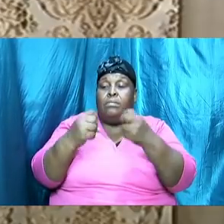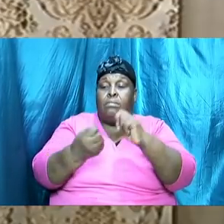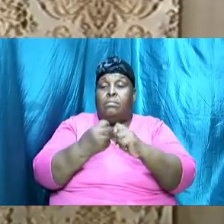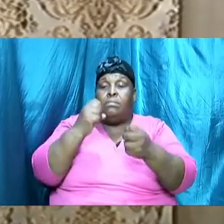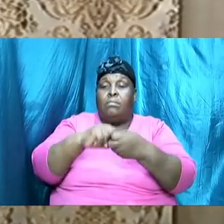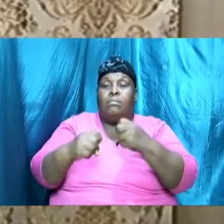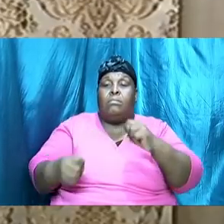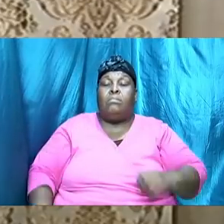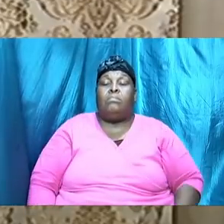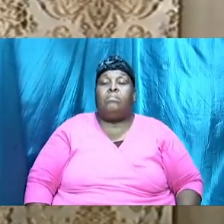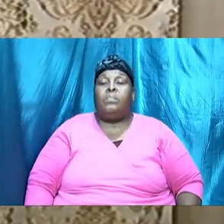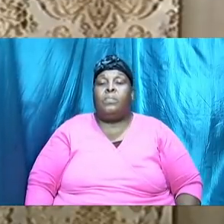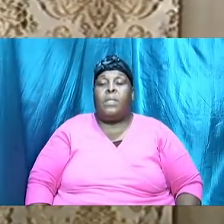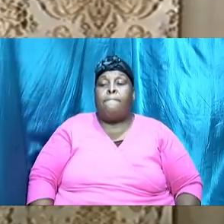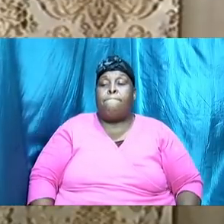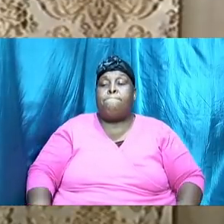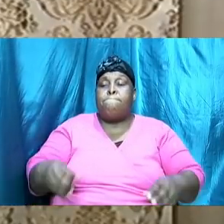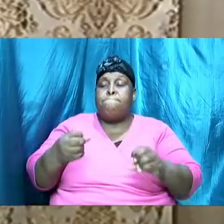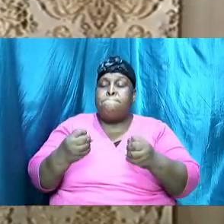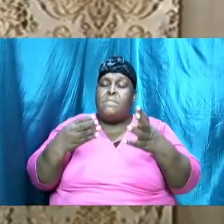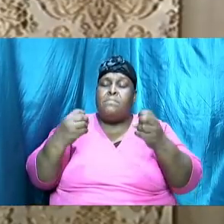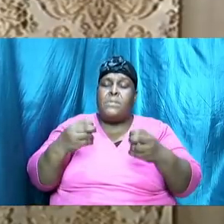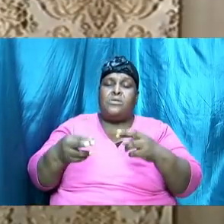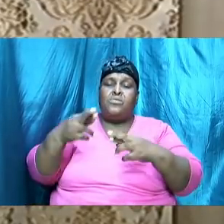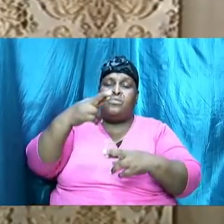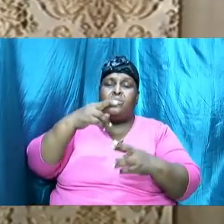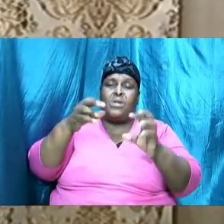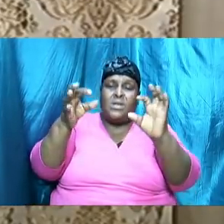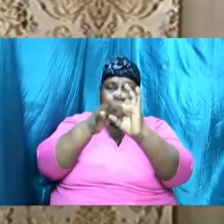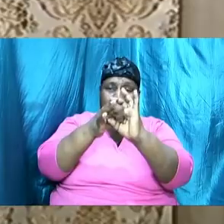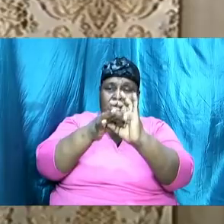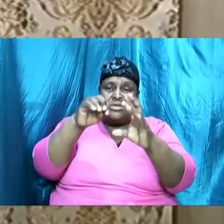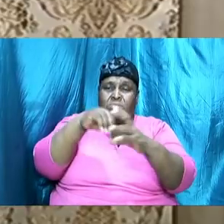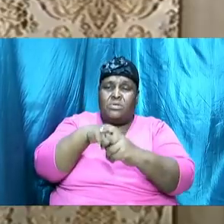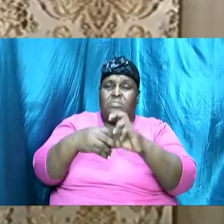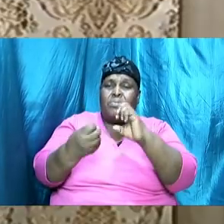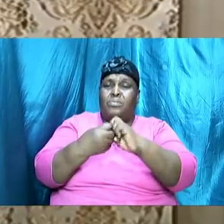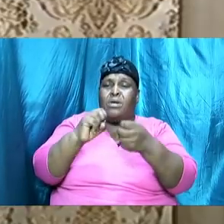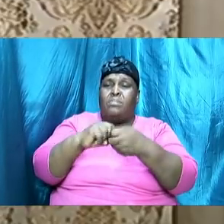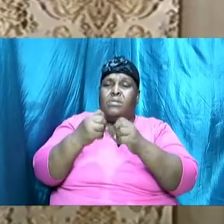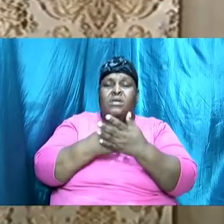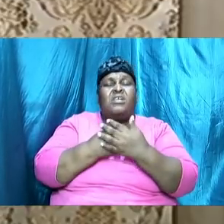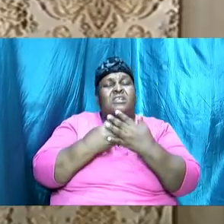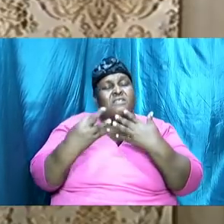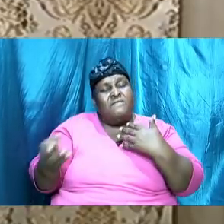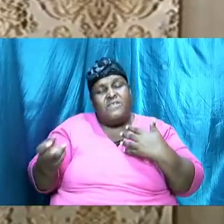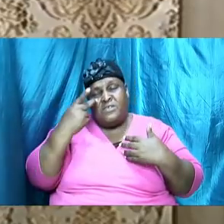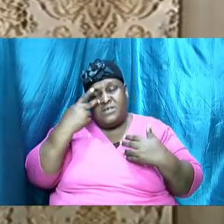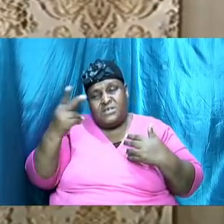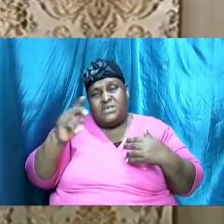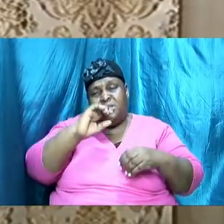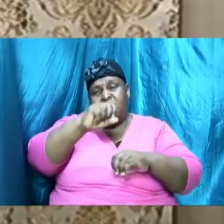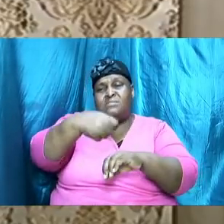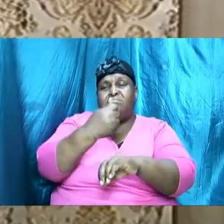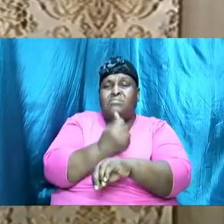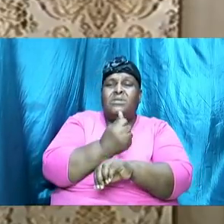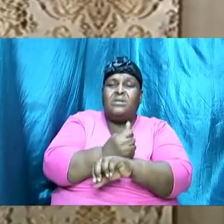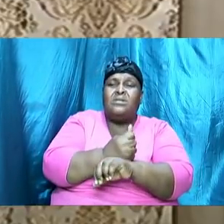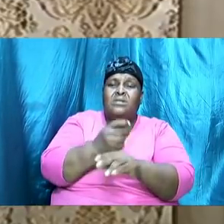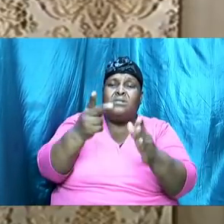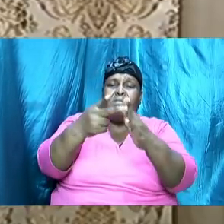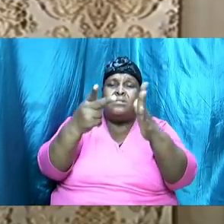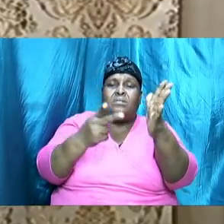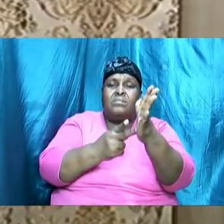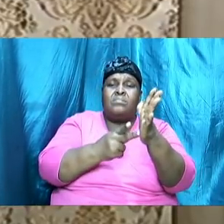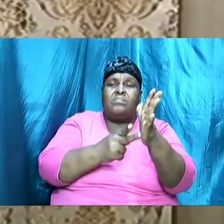and a lot of relationships are in trouble because we fail to see the established principle